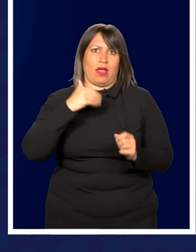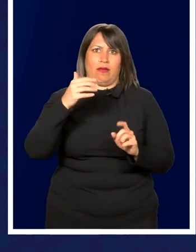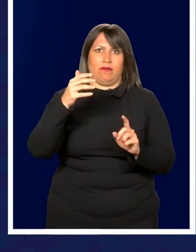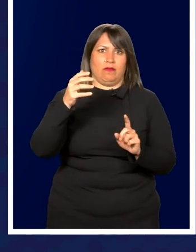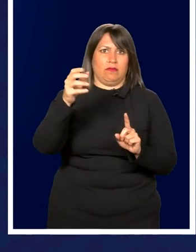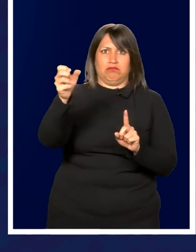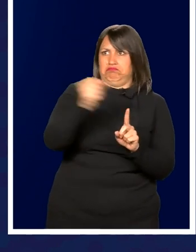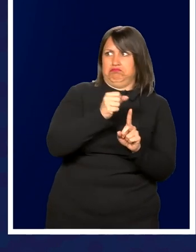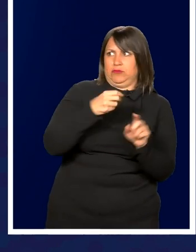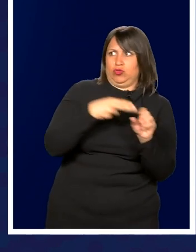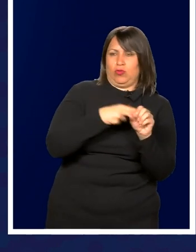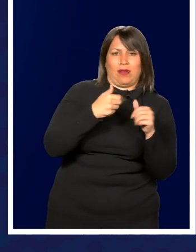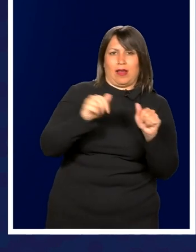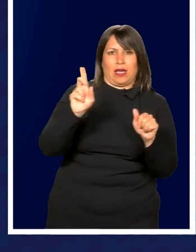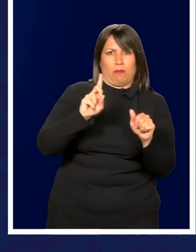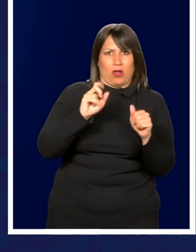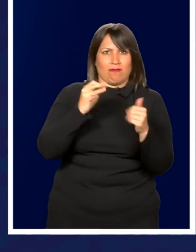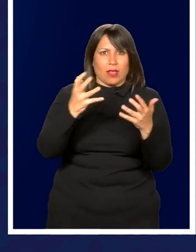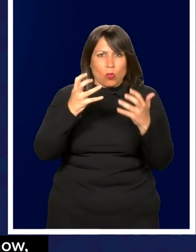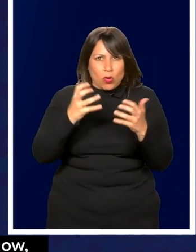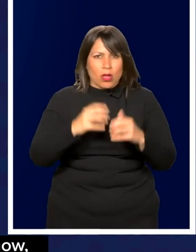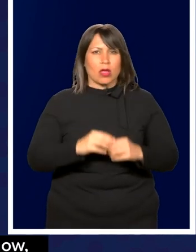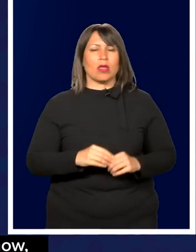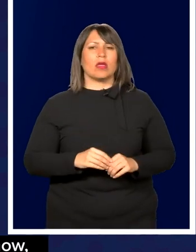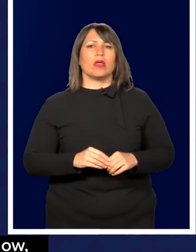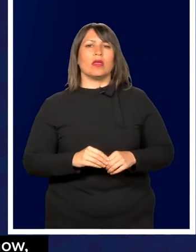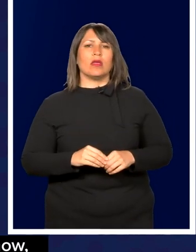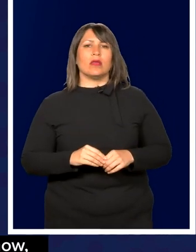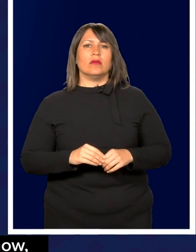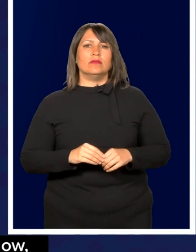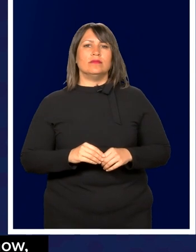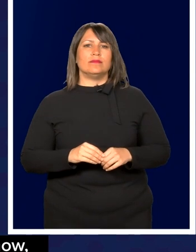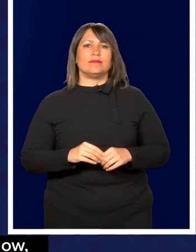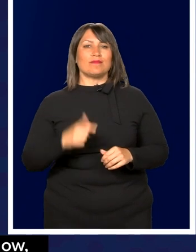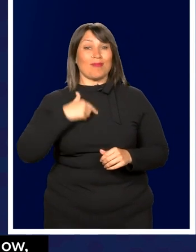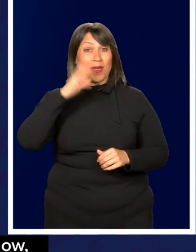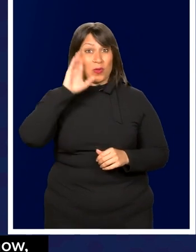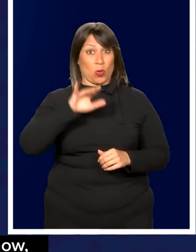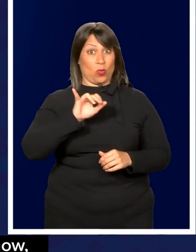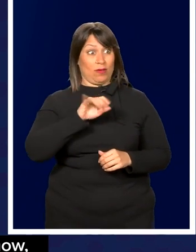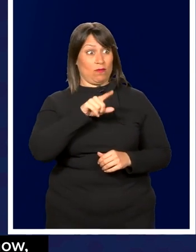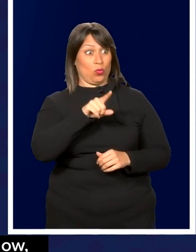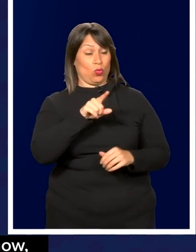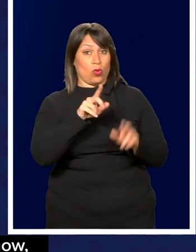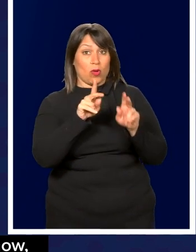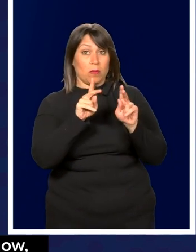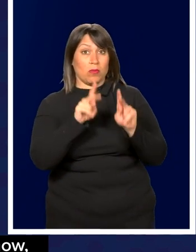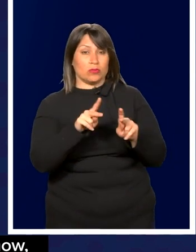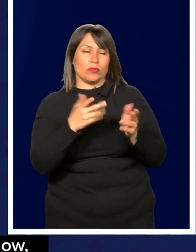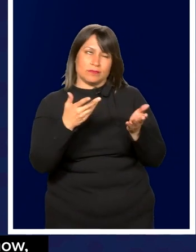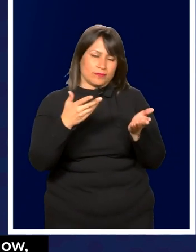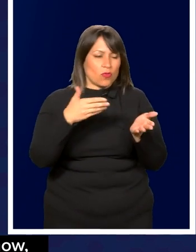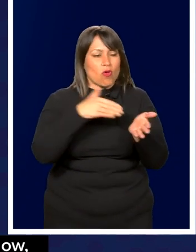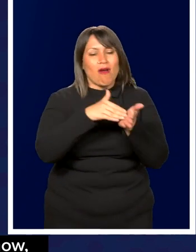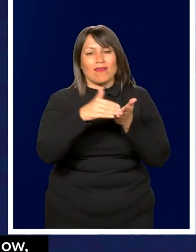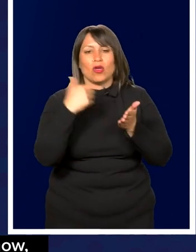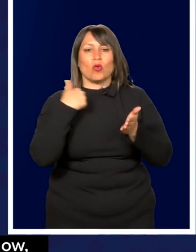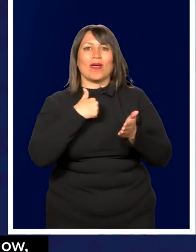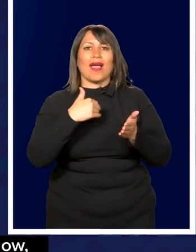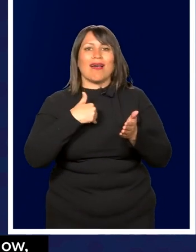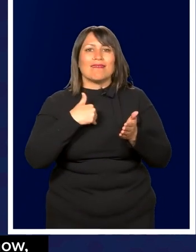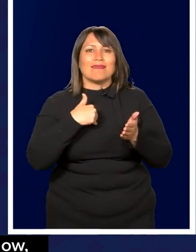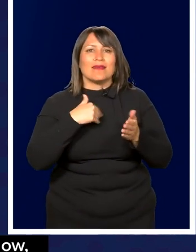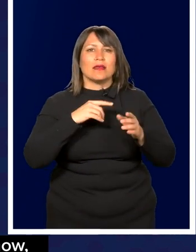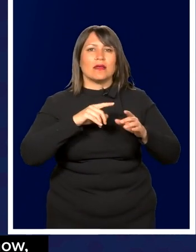any Democrat on it that would want to be on it. I know that if you are a person that, you know, quite often we have